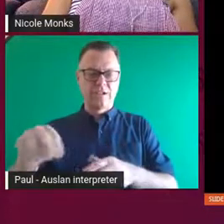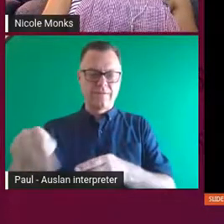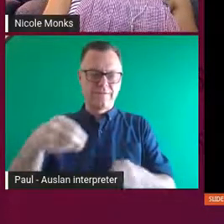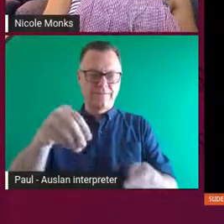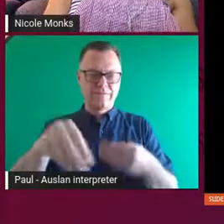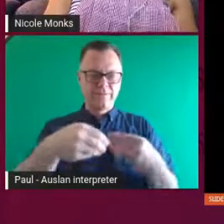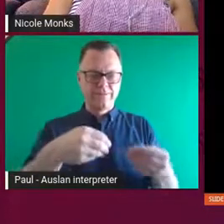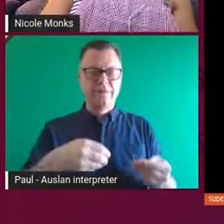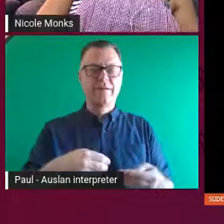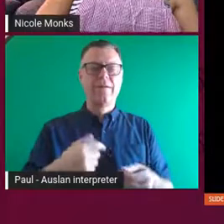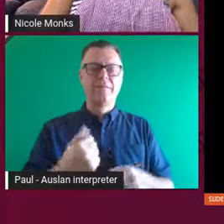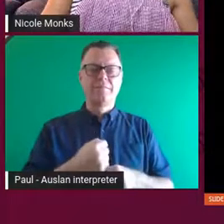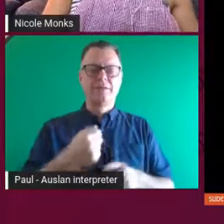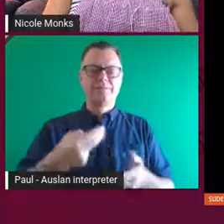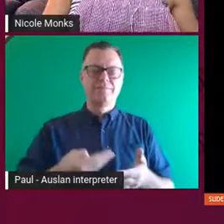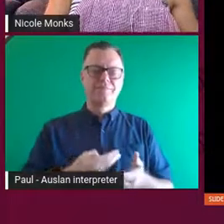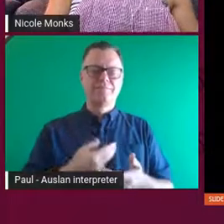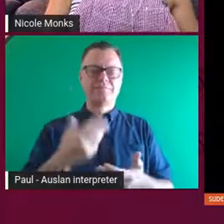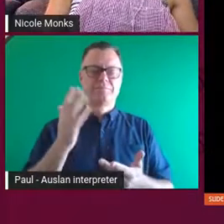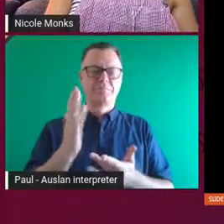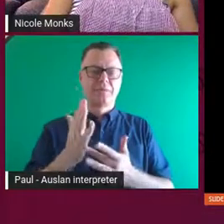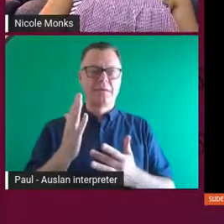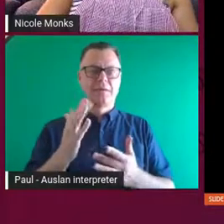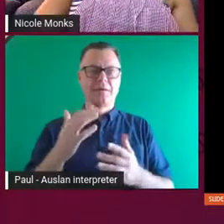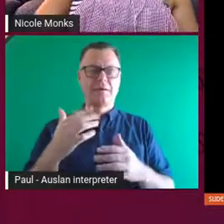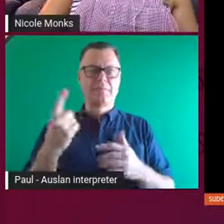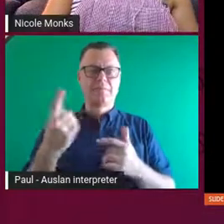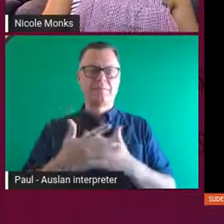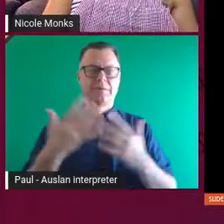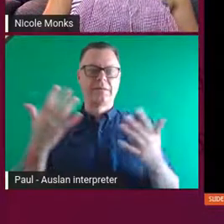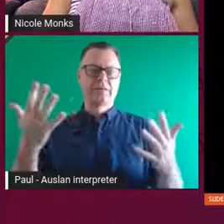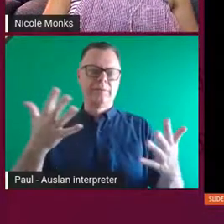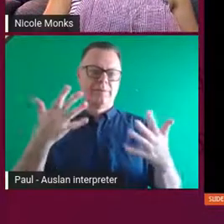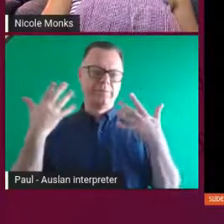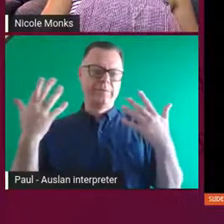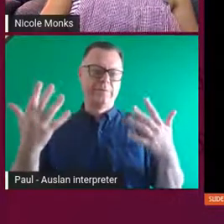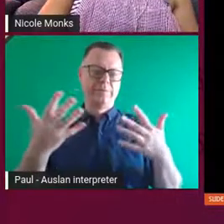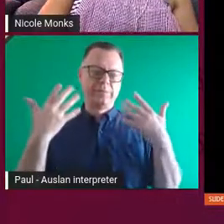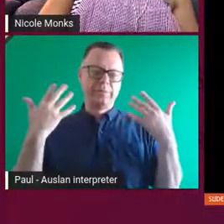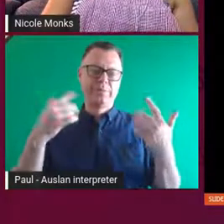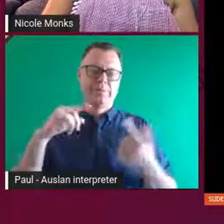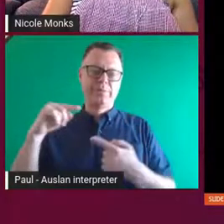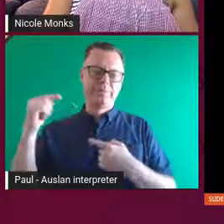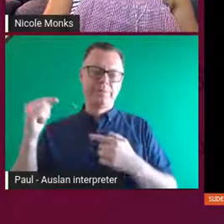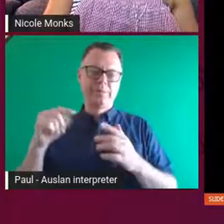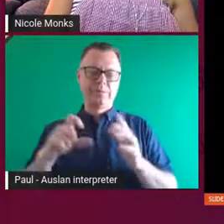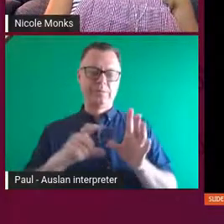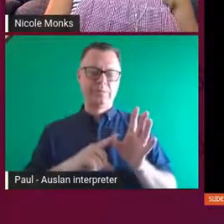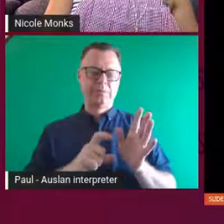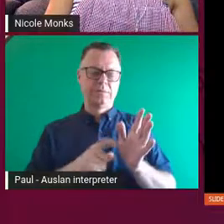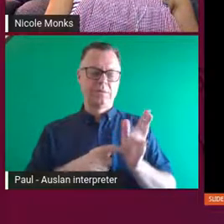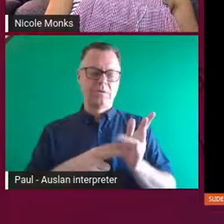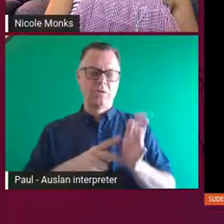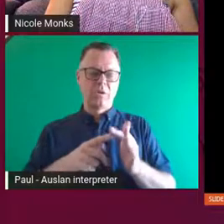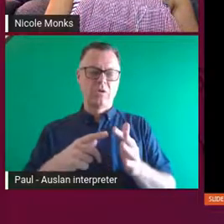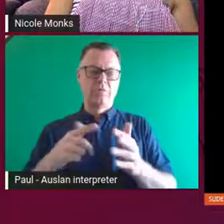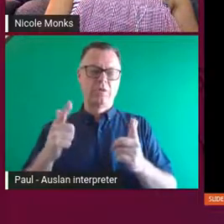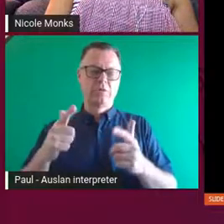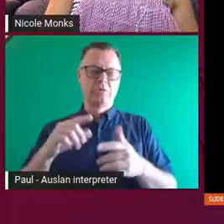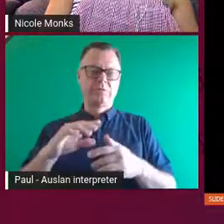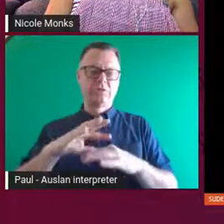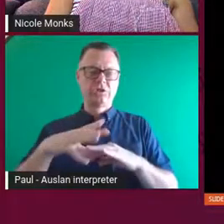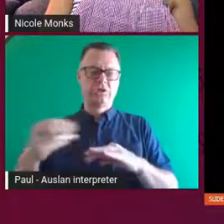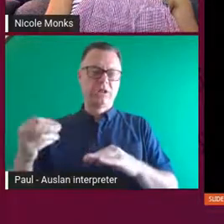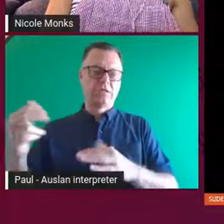cyclone up here and so quite a lot of the bigger shells had come to shore. So I collected some of